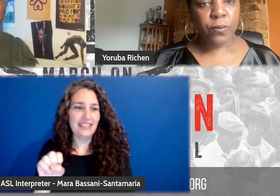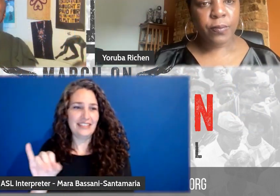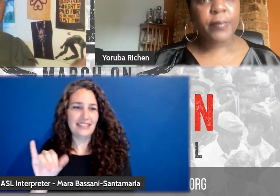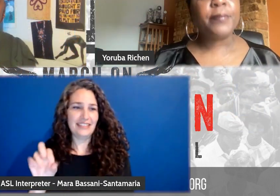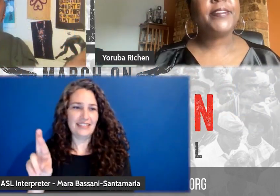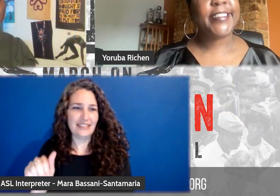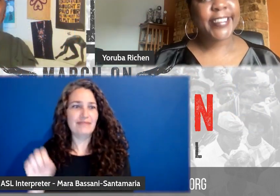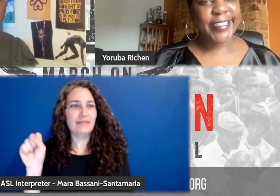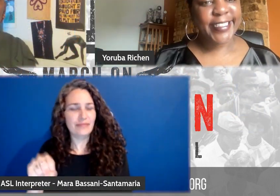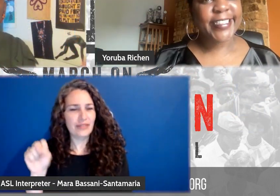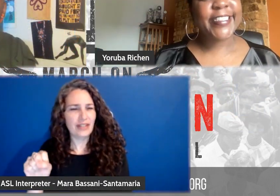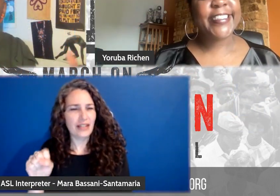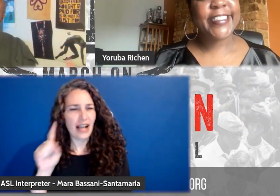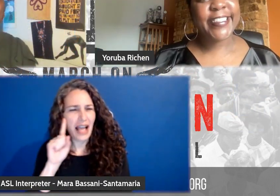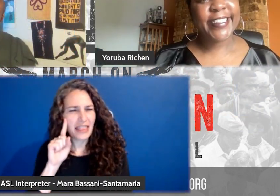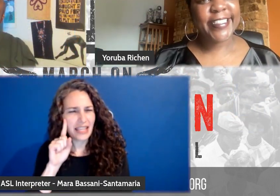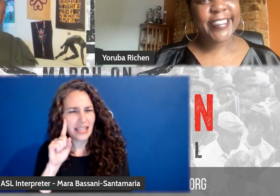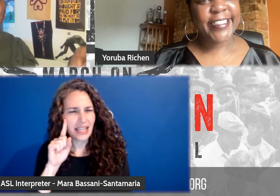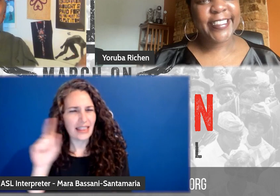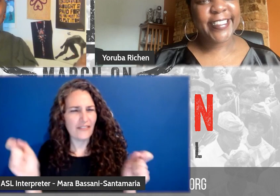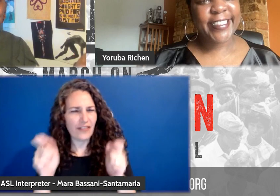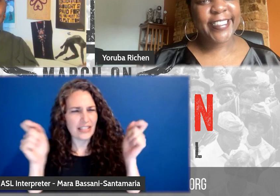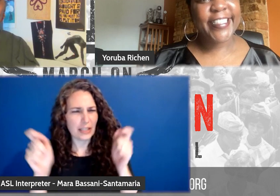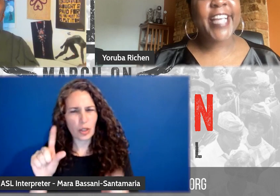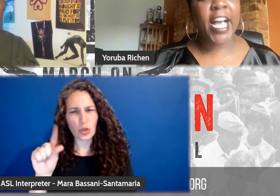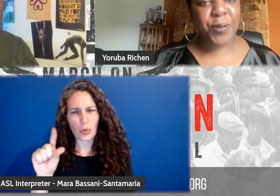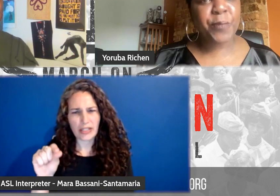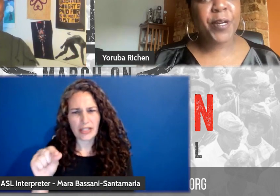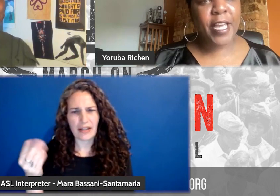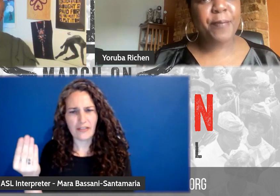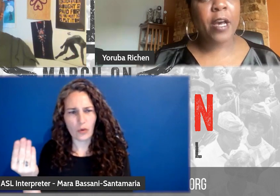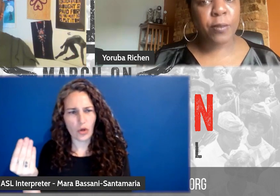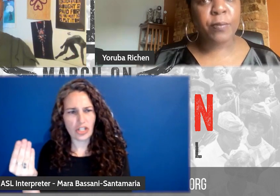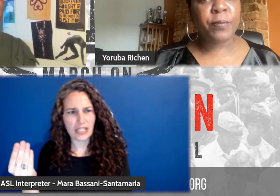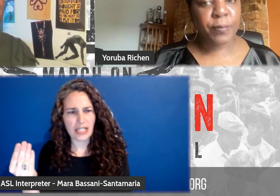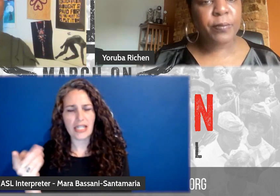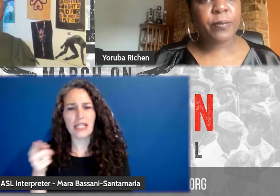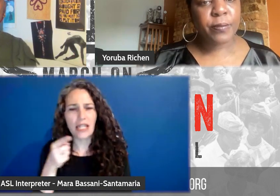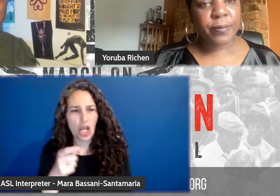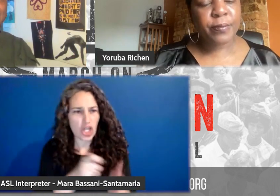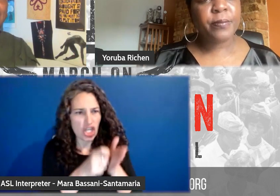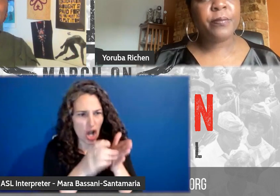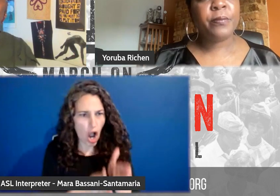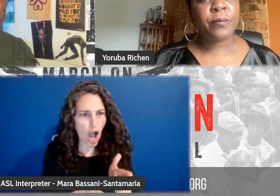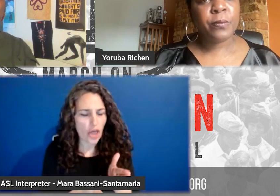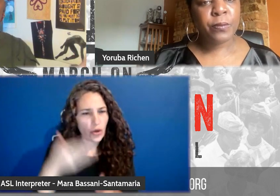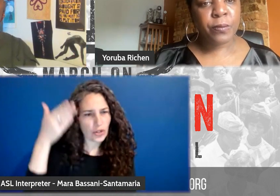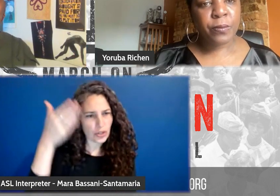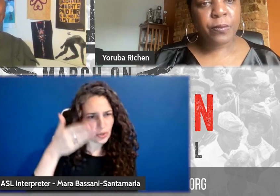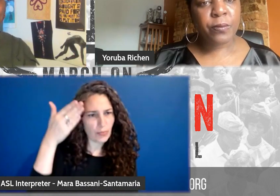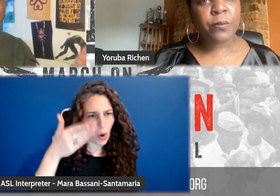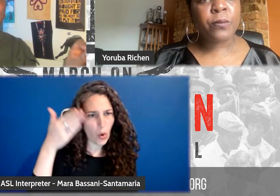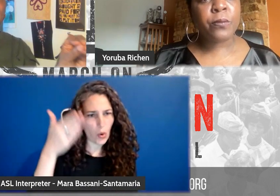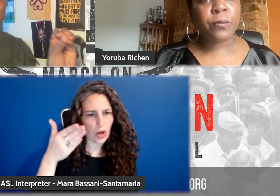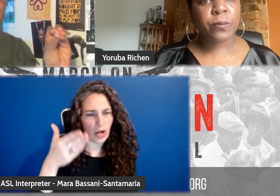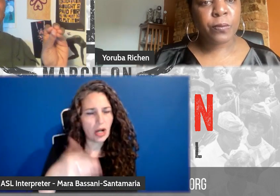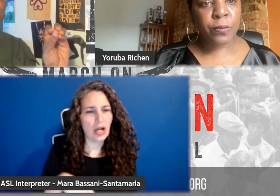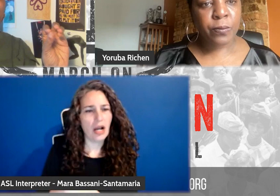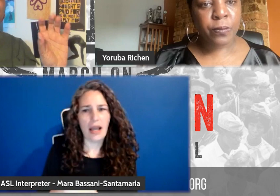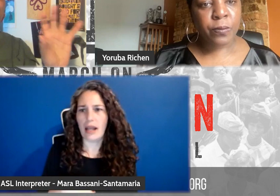Theohauer speak at the festival around 2014. I think it was when the book came out. Yes. And it, you're right.